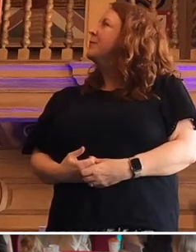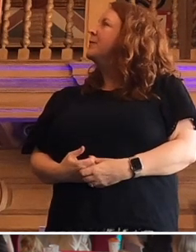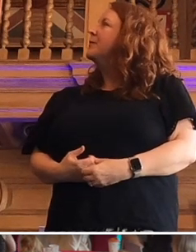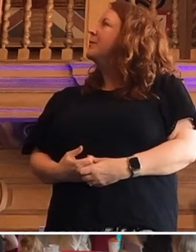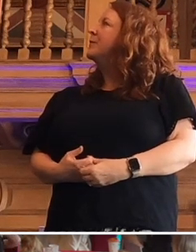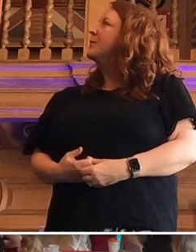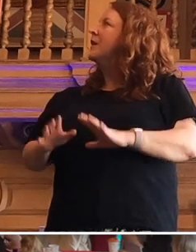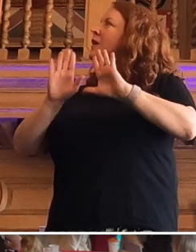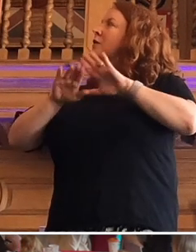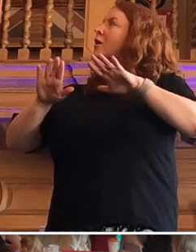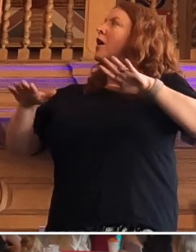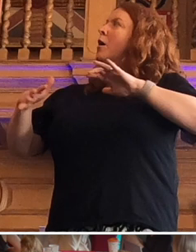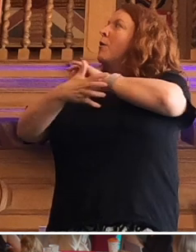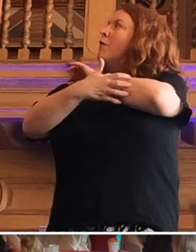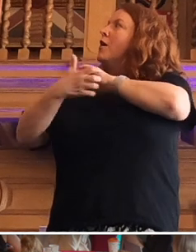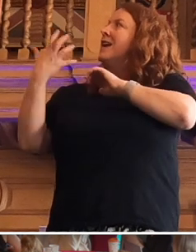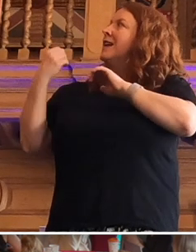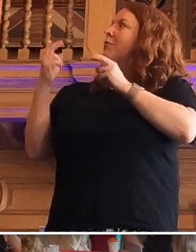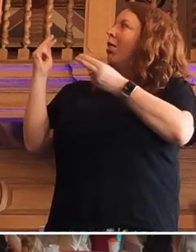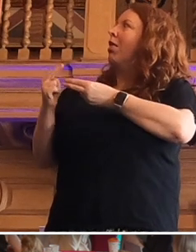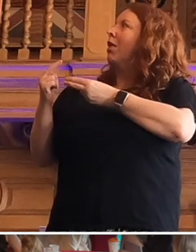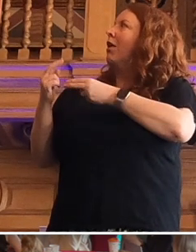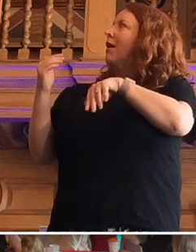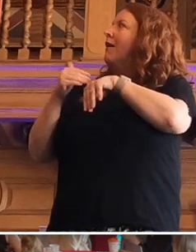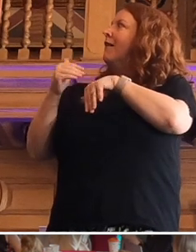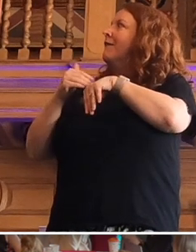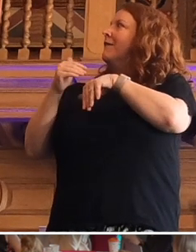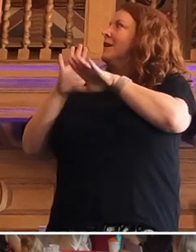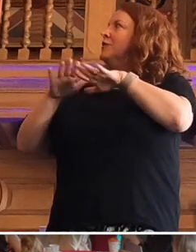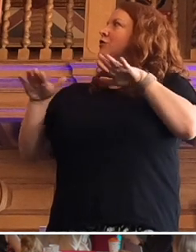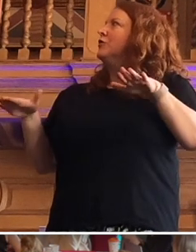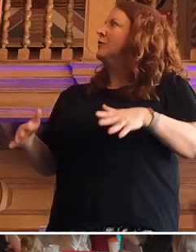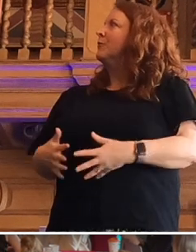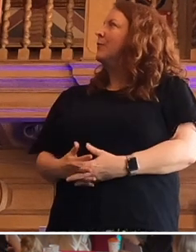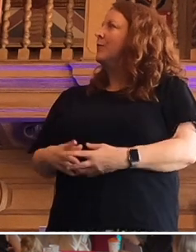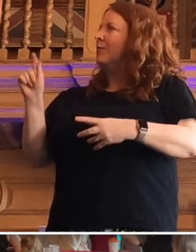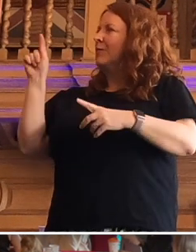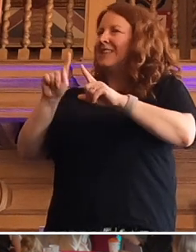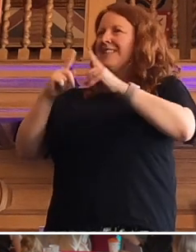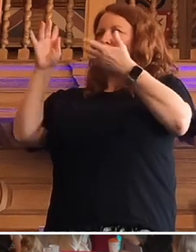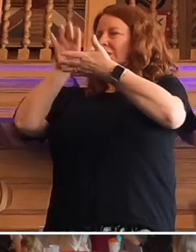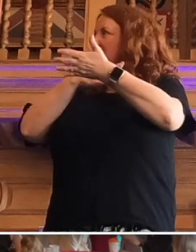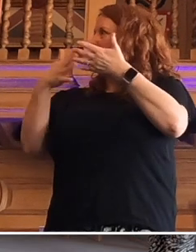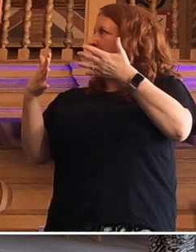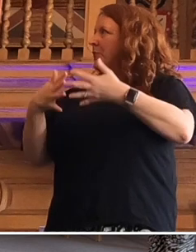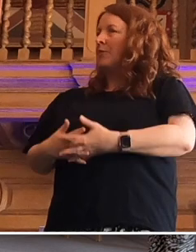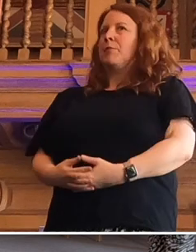Child poverty, income deprivation affecting children. So it's different to the 60%